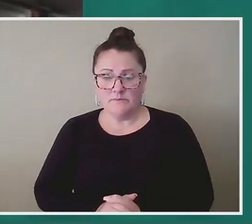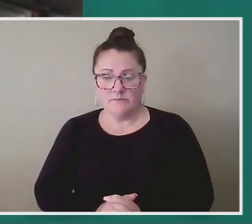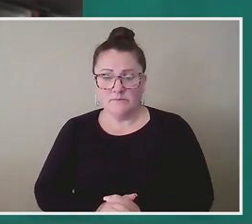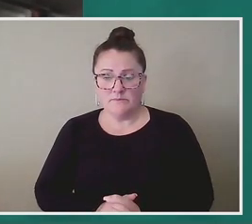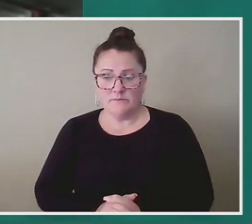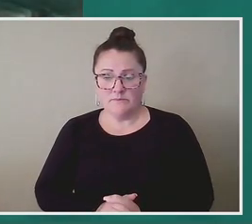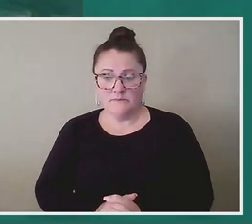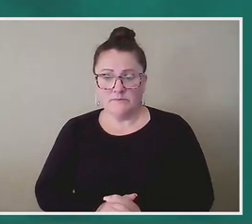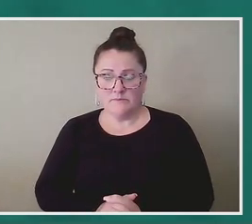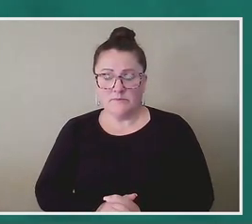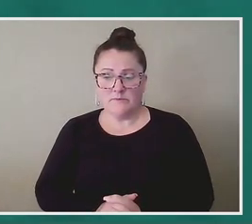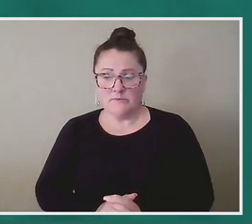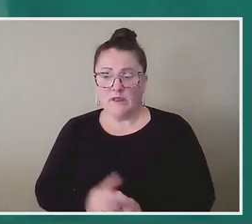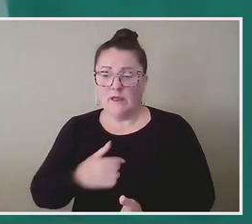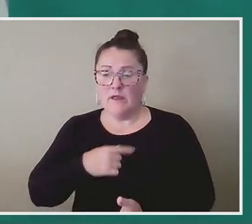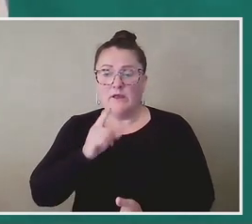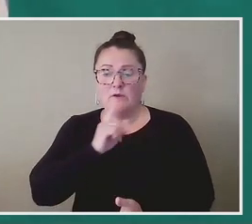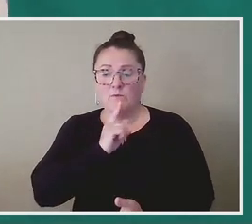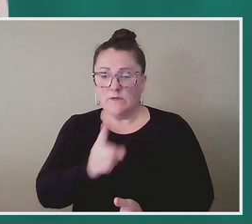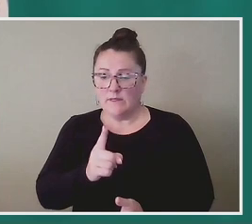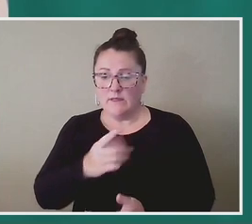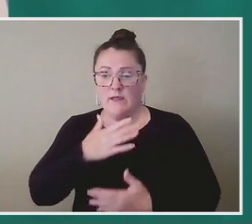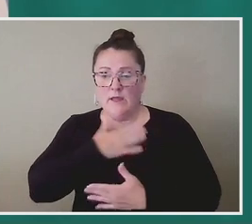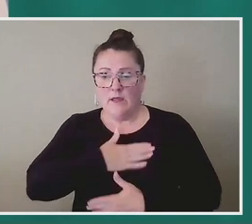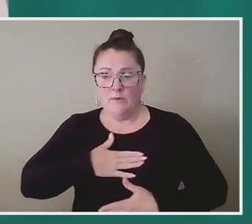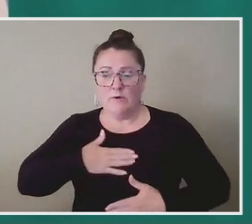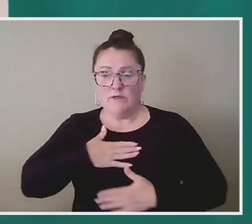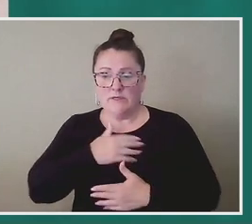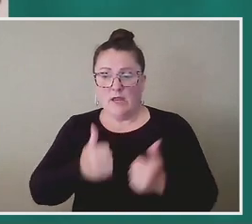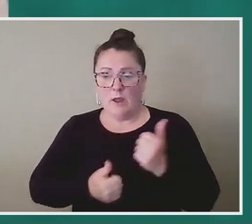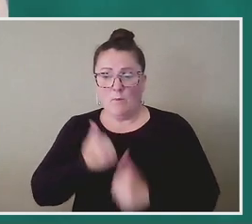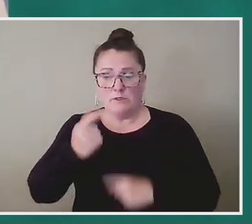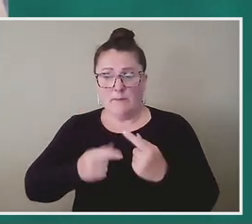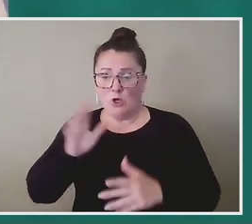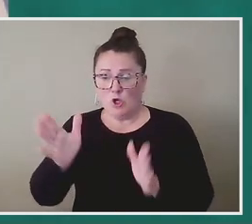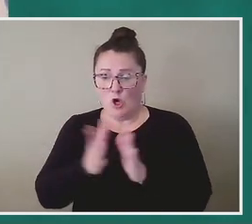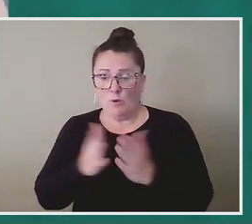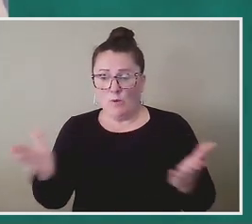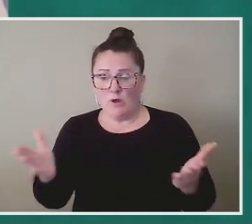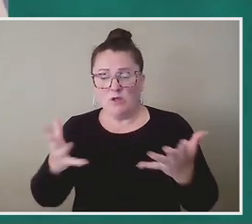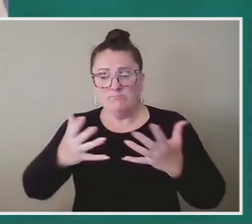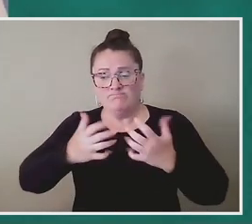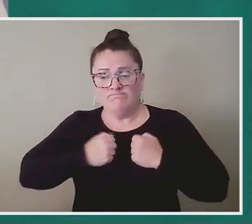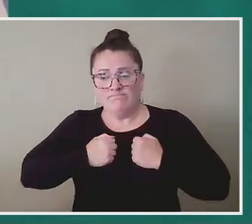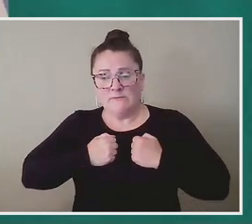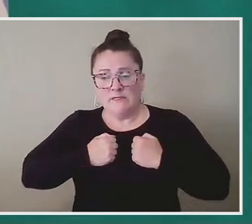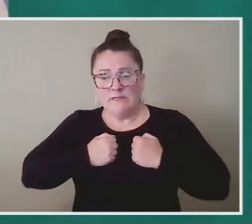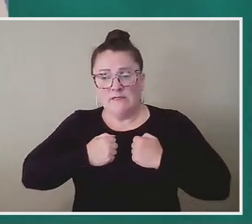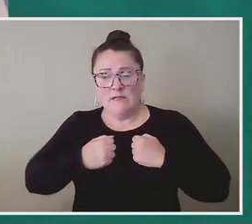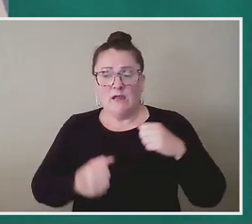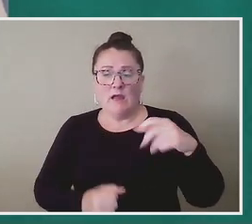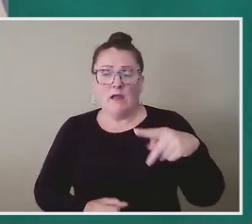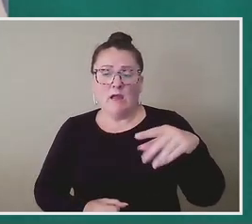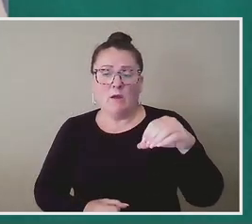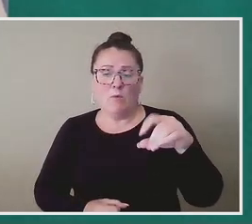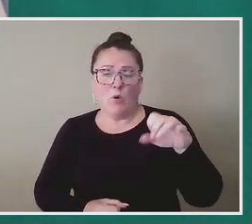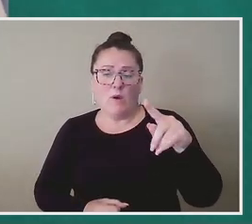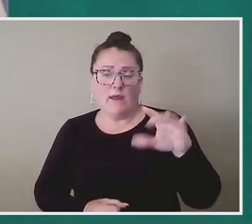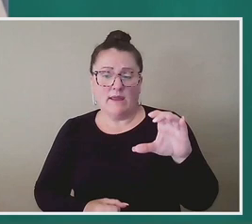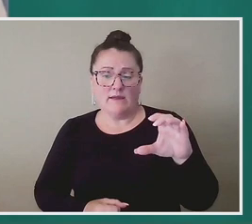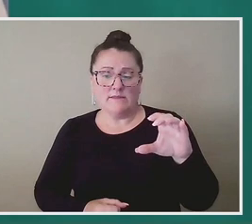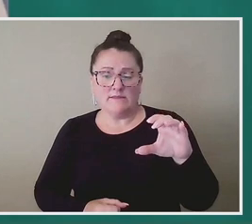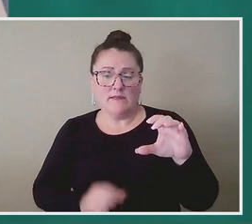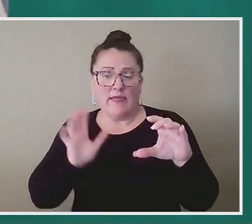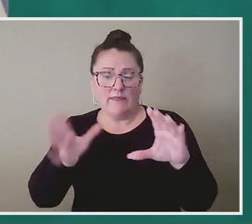I really appreciate most about your book is your embrace of poetics and foregrounding story,